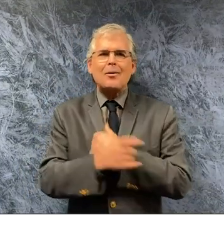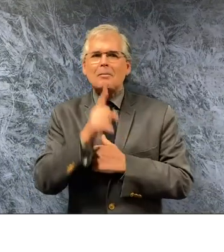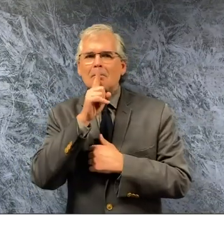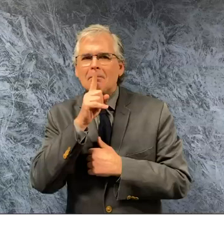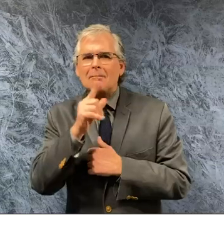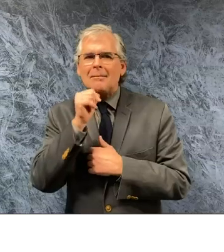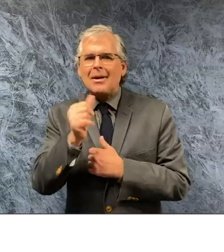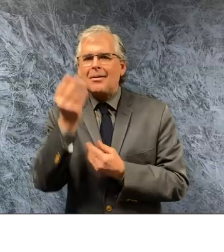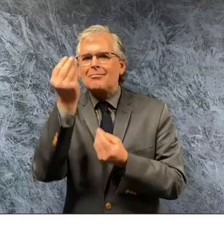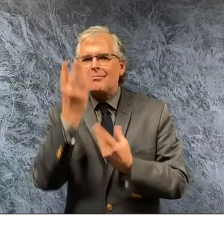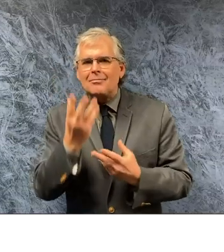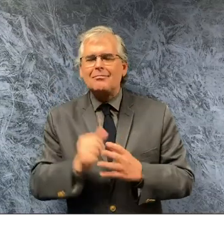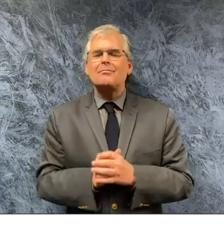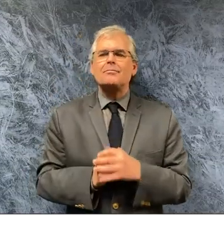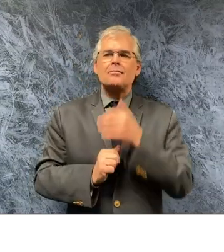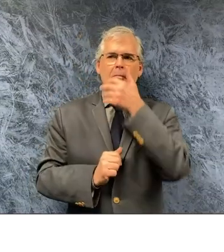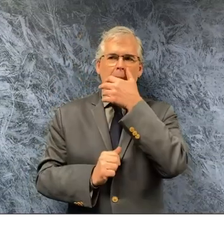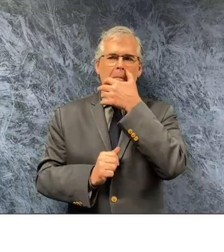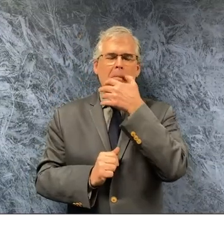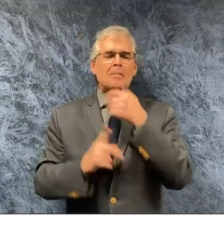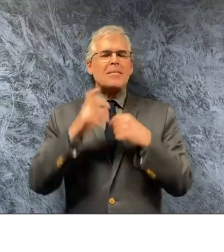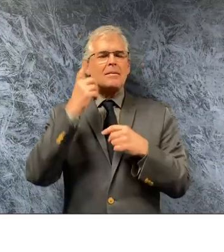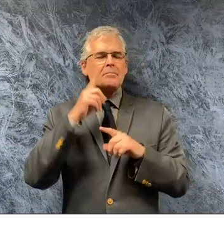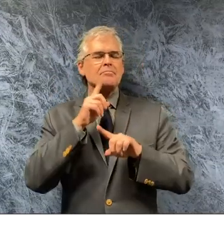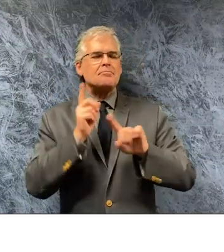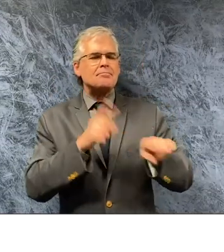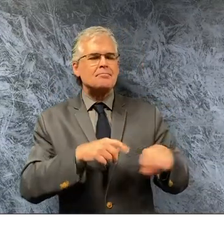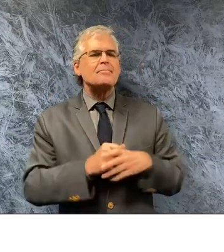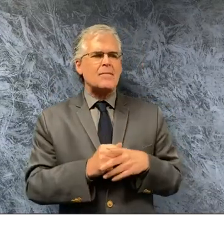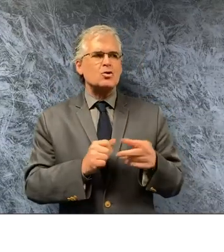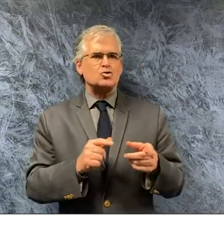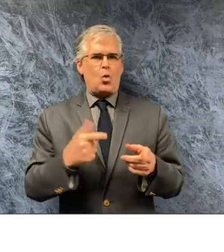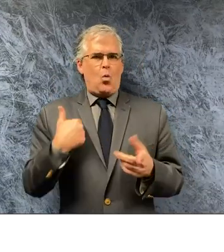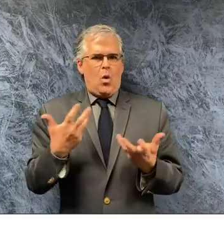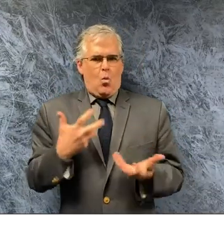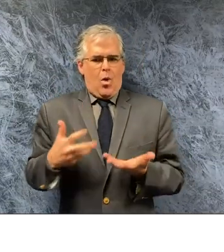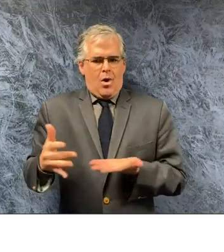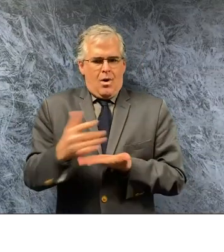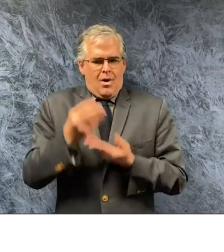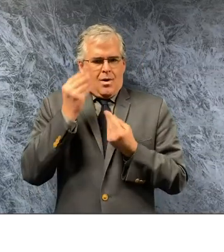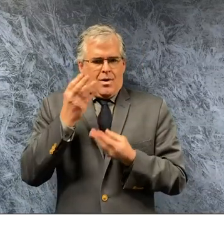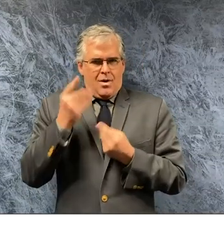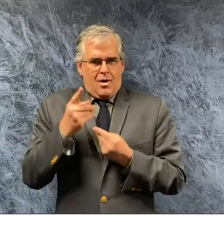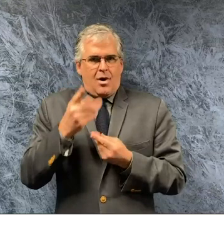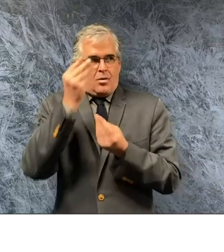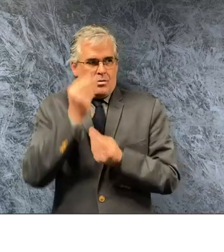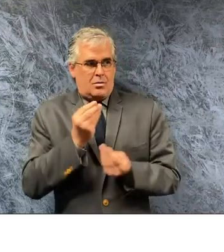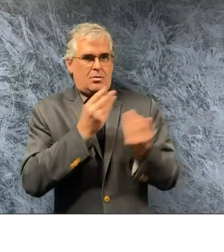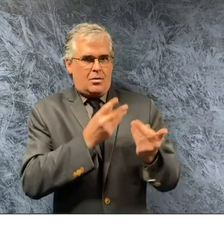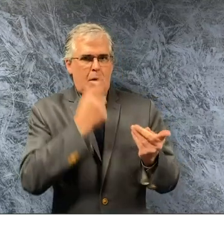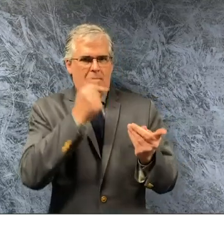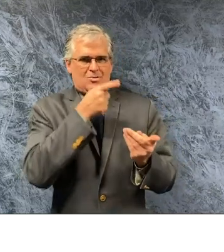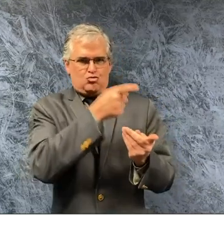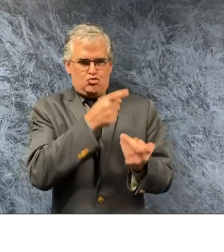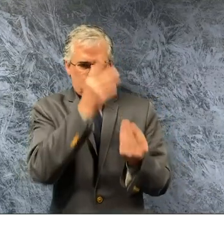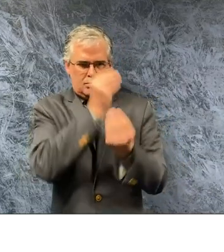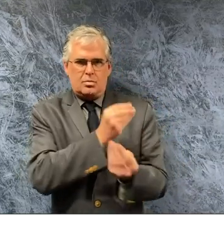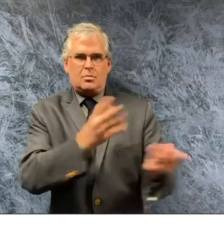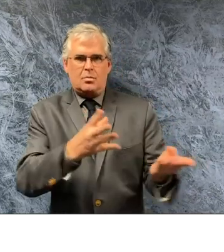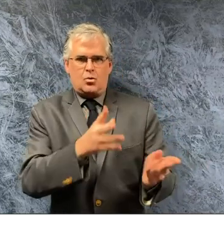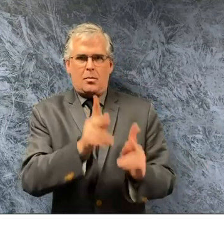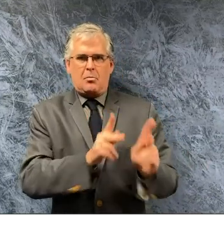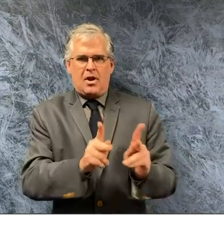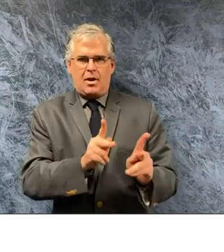because you give it to the consumer to our residents and that's important that's why i'm encouraging them to subscribe or to